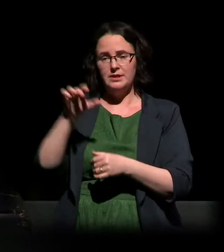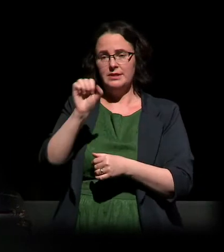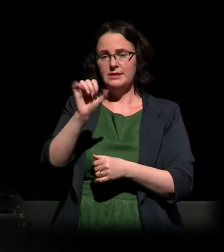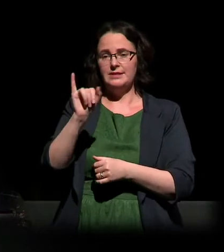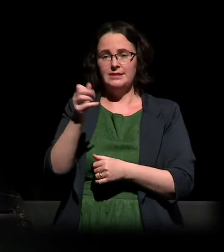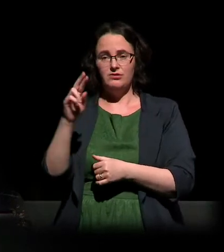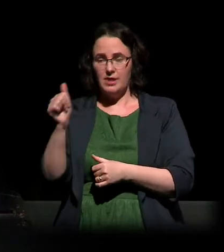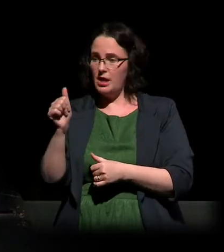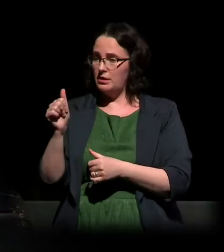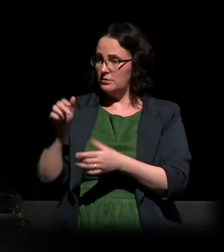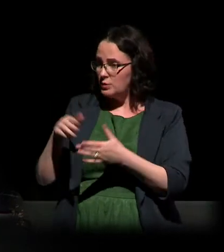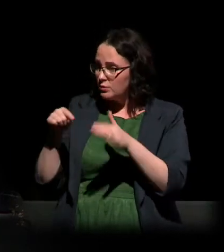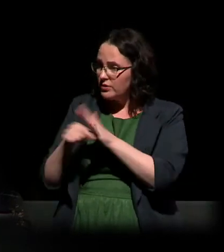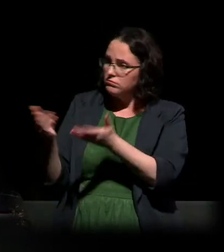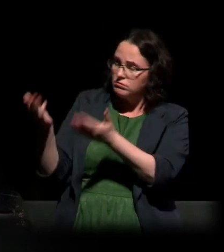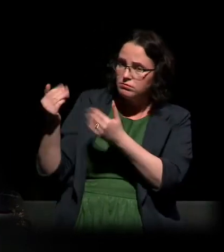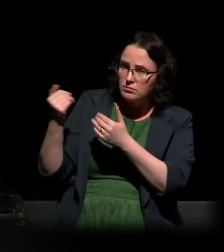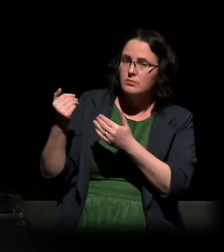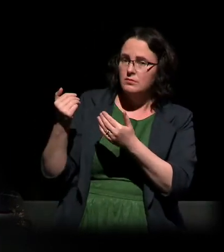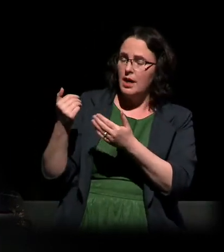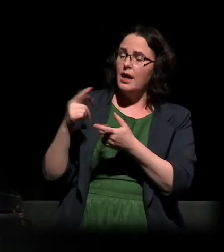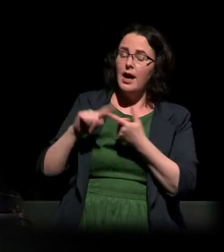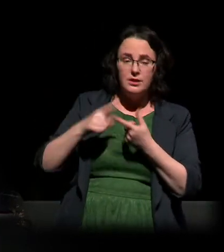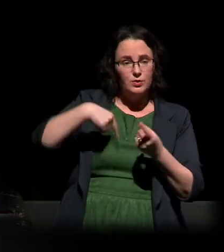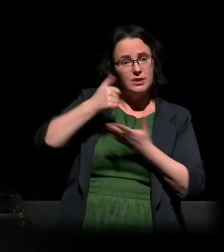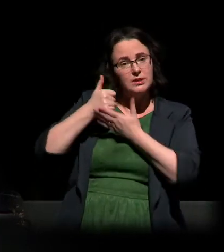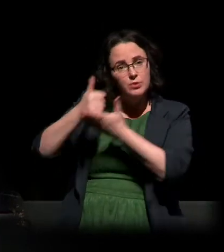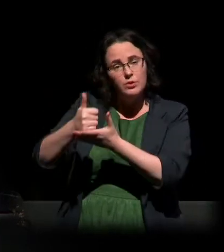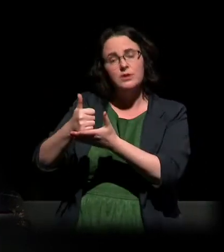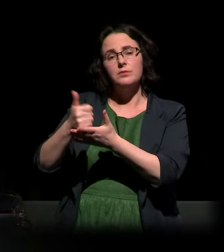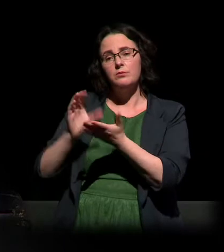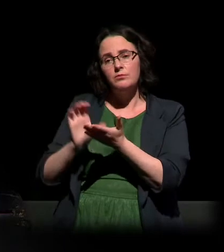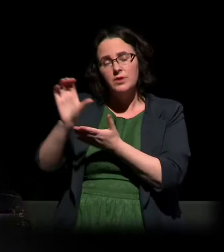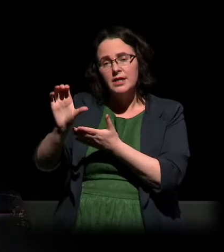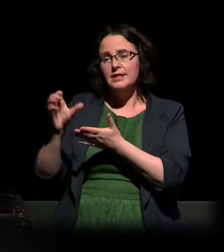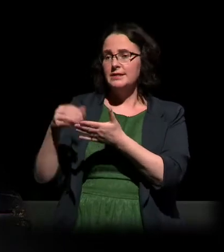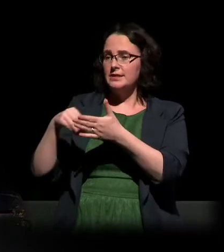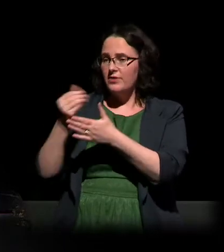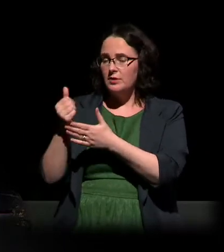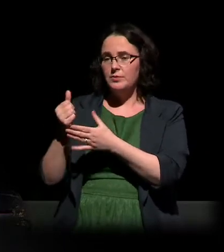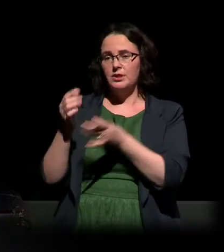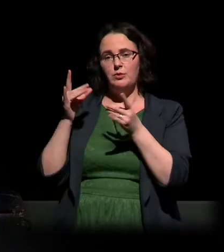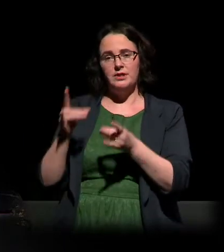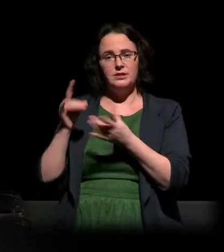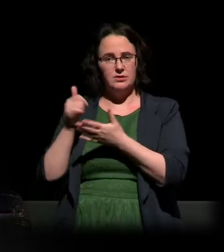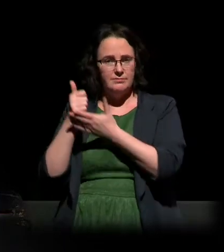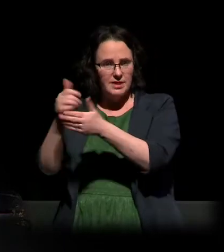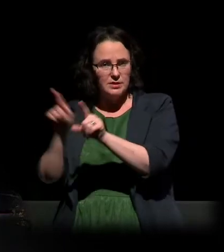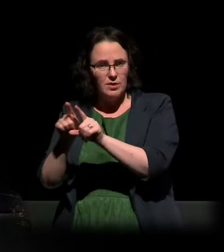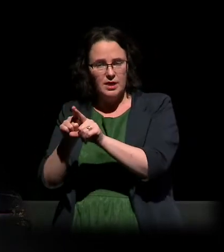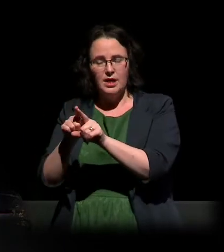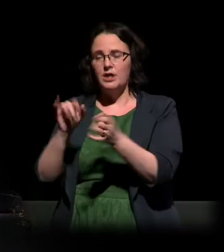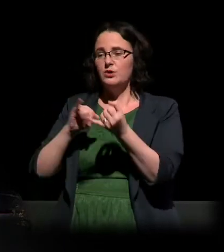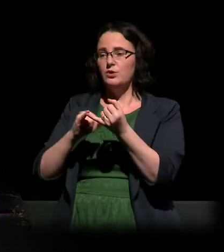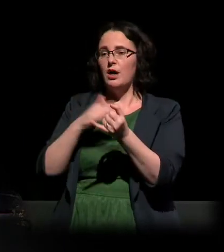our support outward through development and humanitarian assistance and through the service abroad of our peacekeepers among